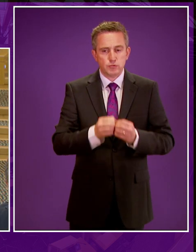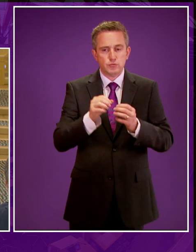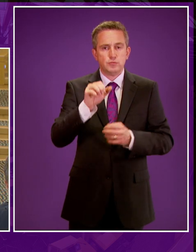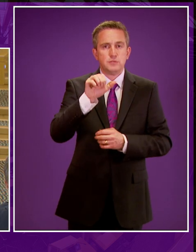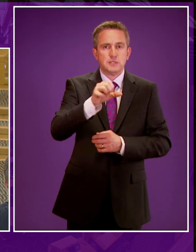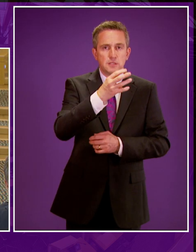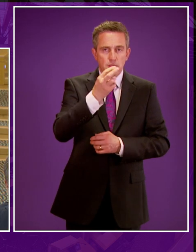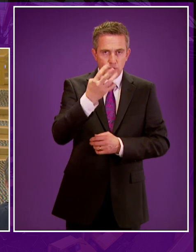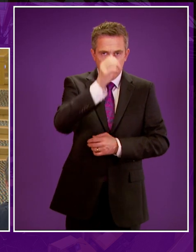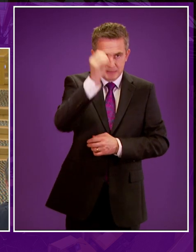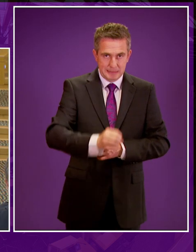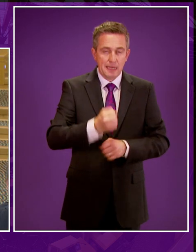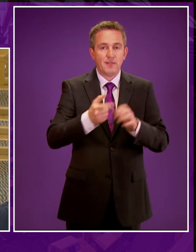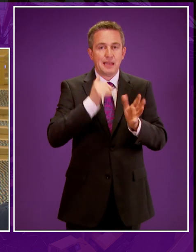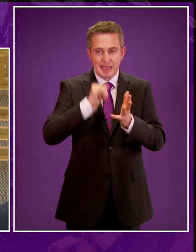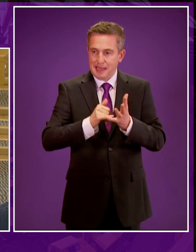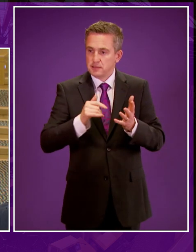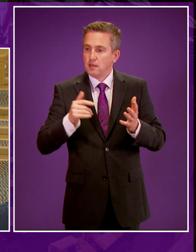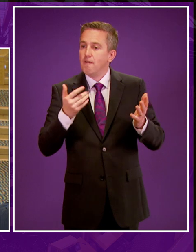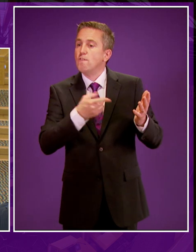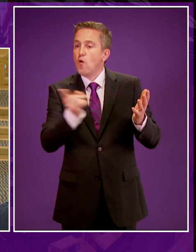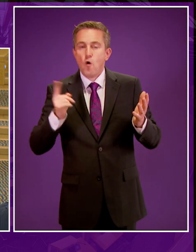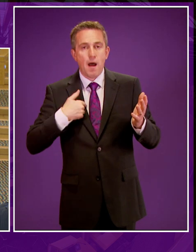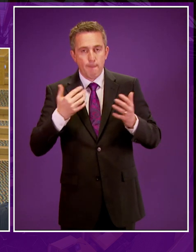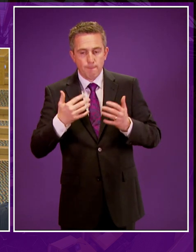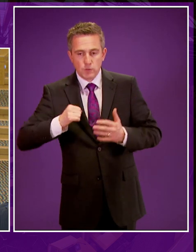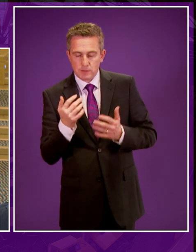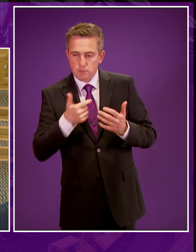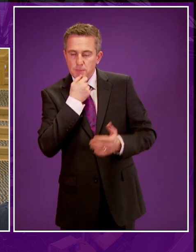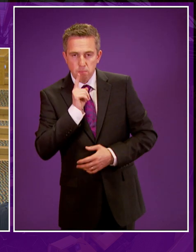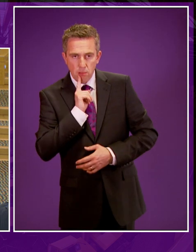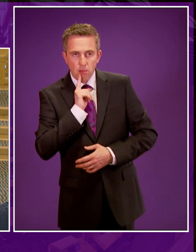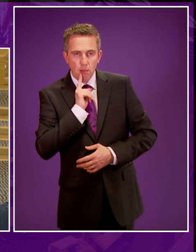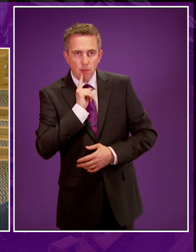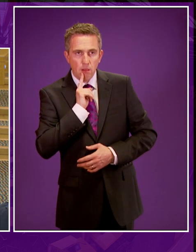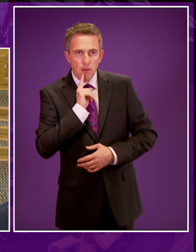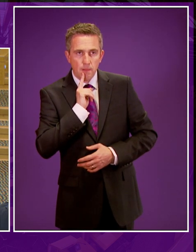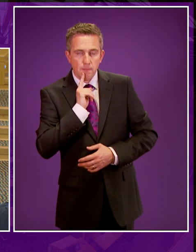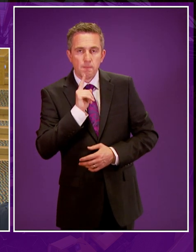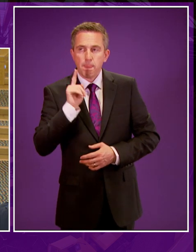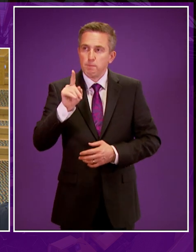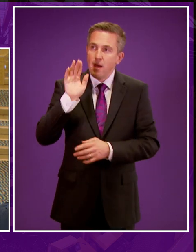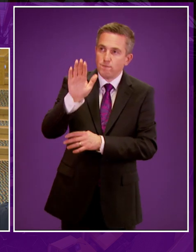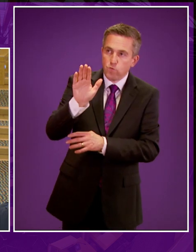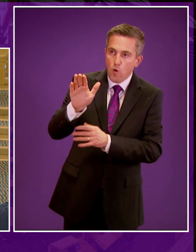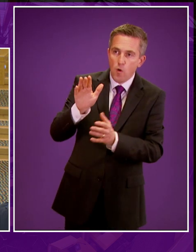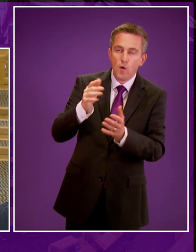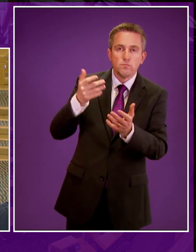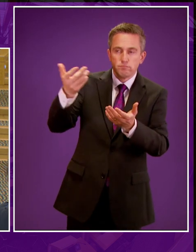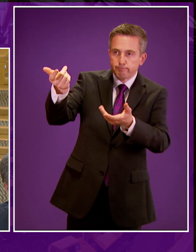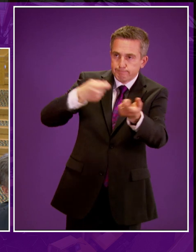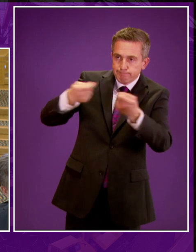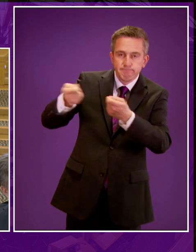of UK's gas for 8.5% of population, would he confirm, my understanding is that imports and trade policy are